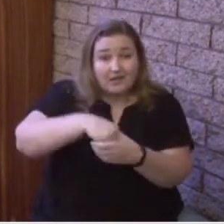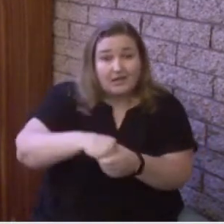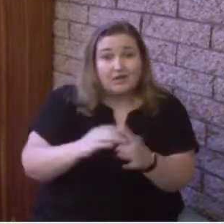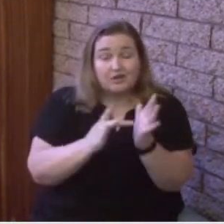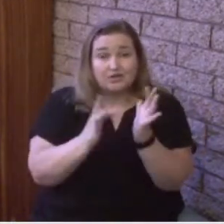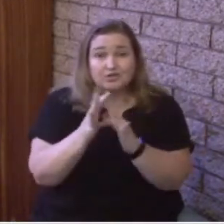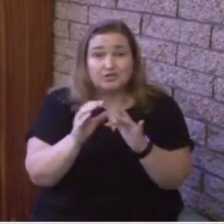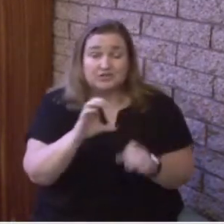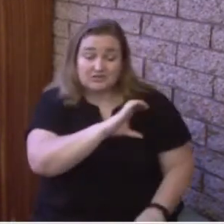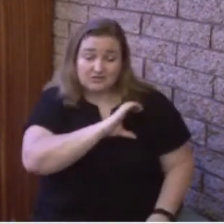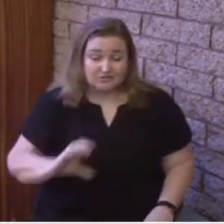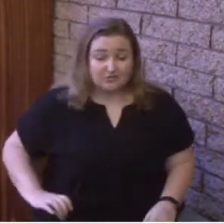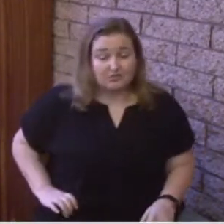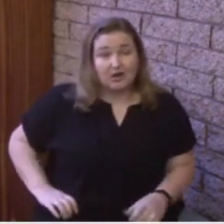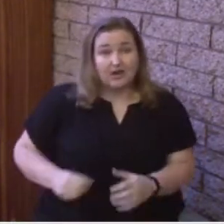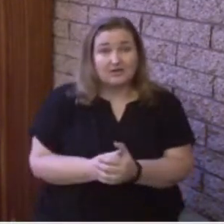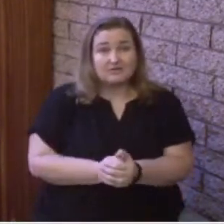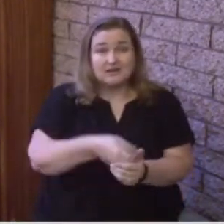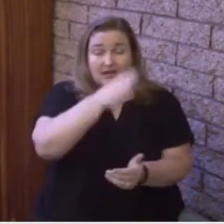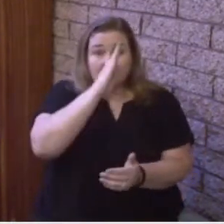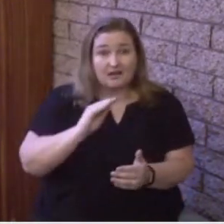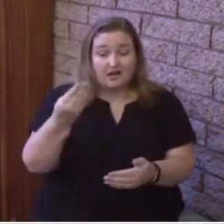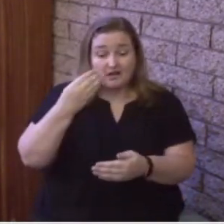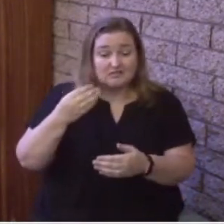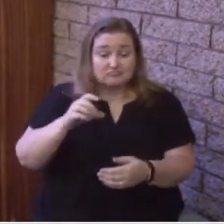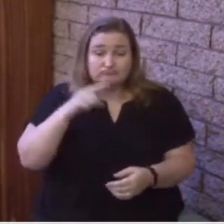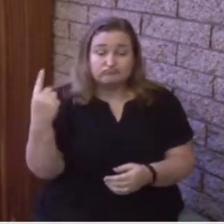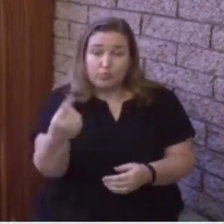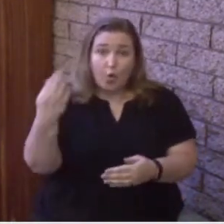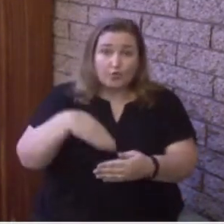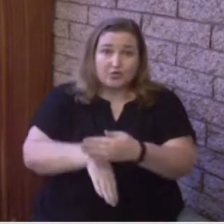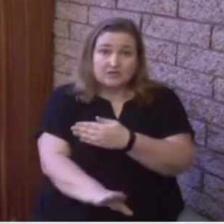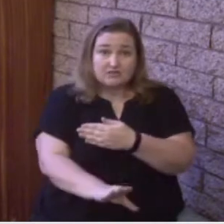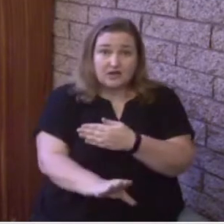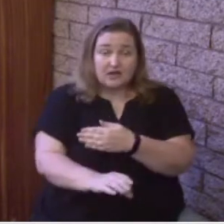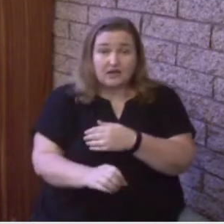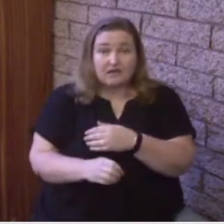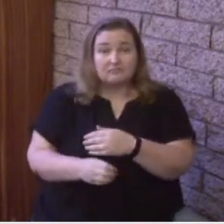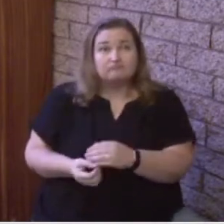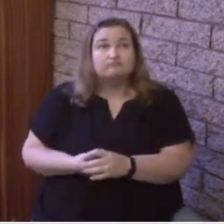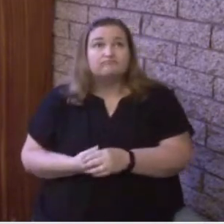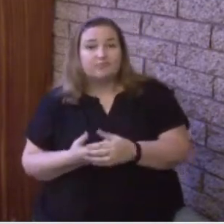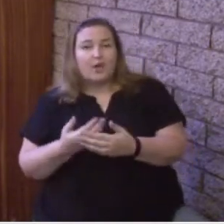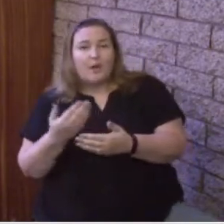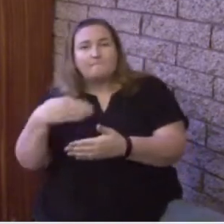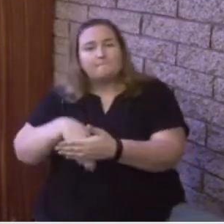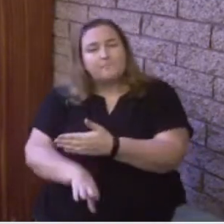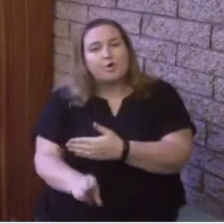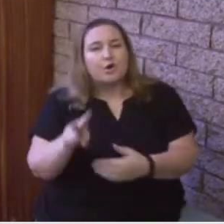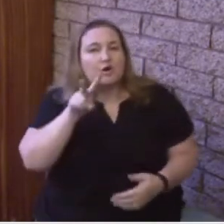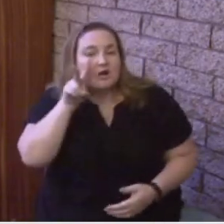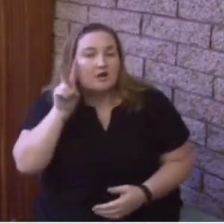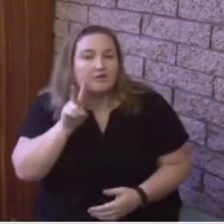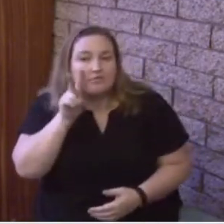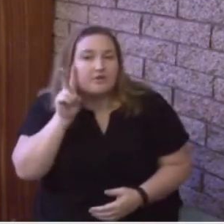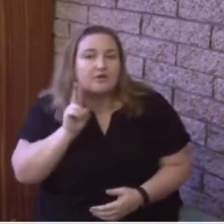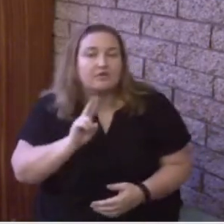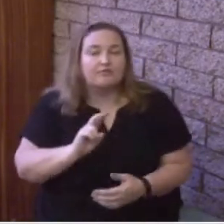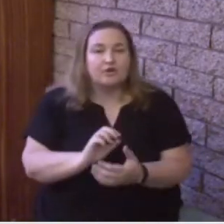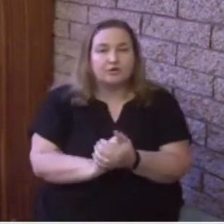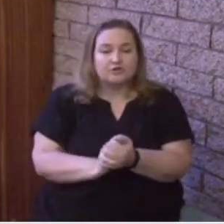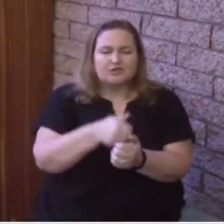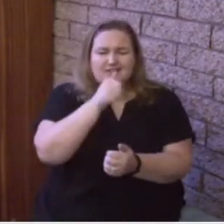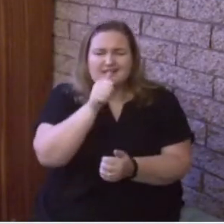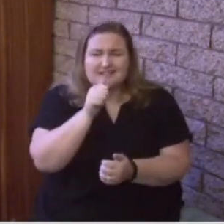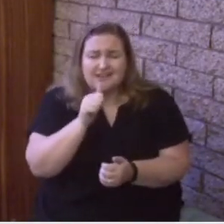God's only Son, our Lord, who was conceived by the Holy Spirit, born of the Virgin Mary, suffered under